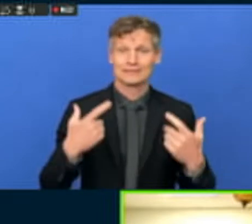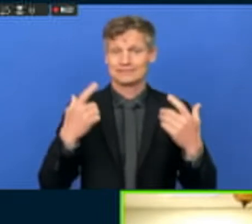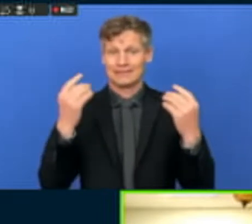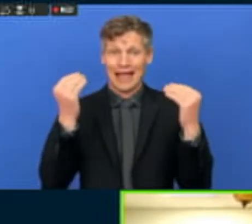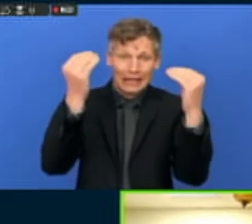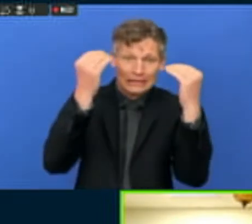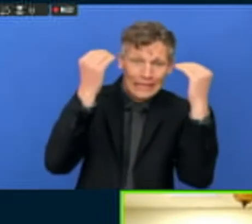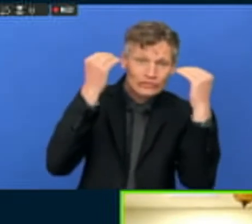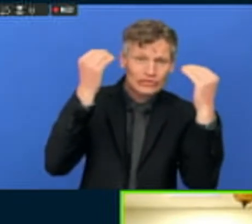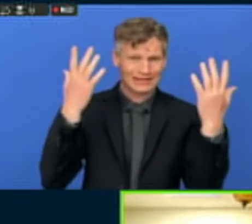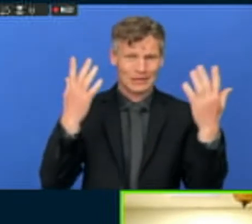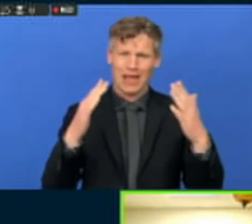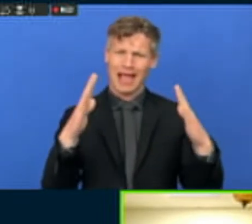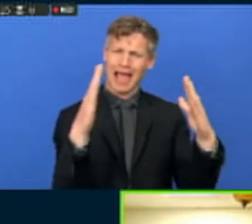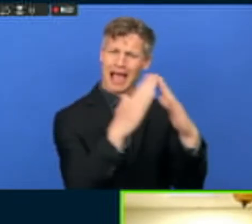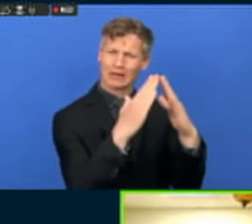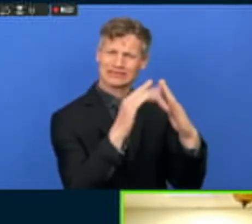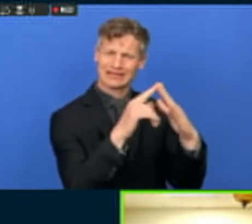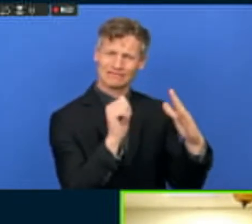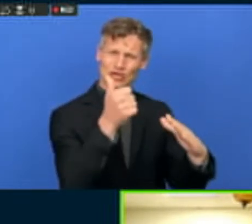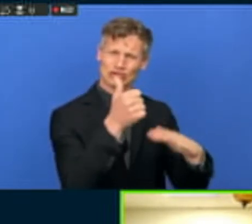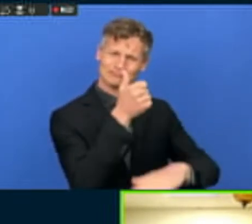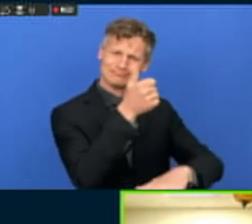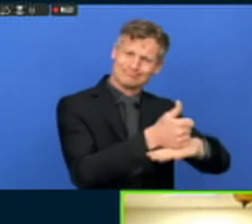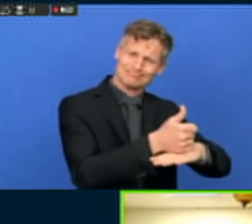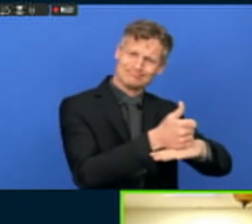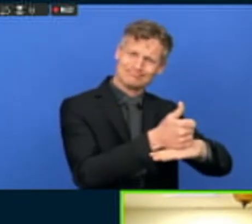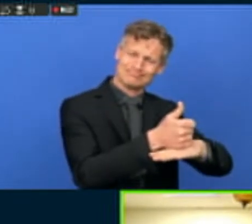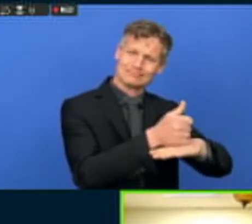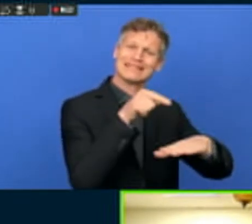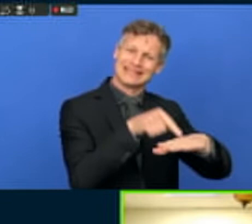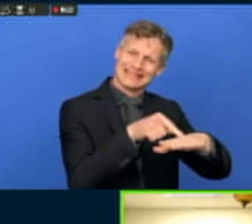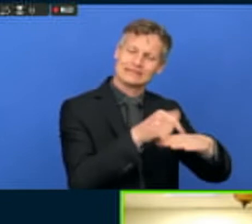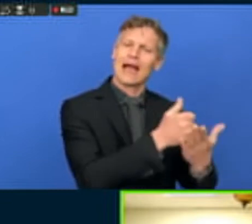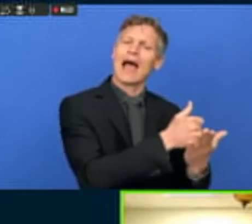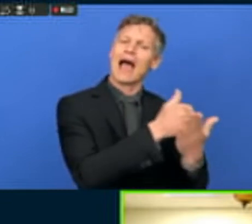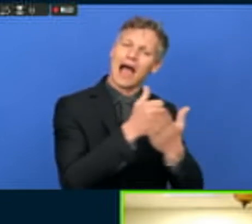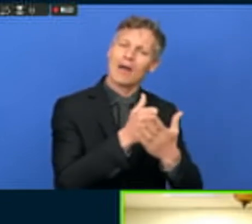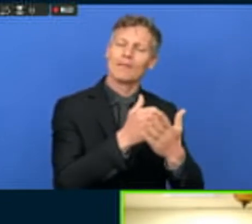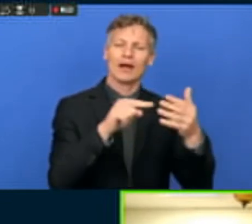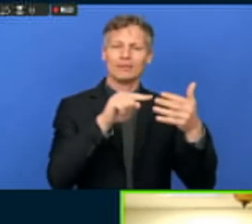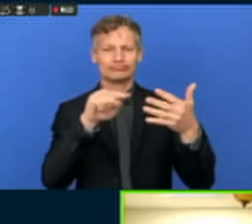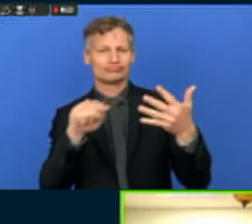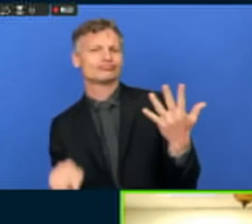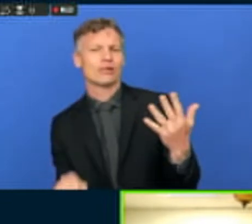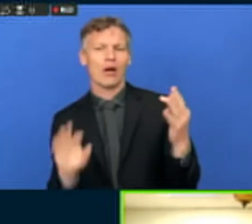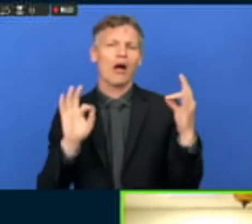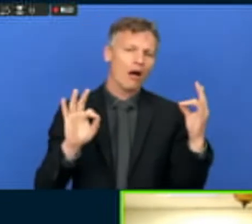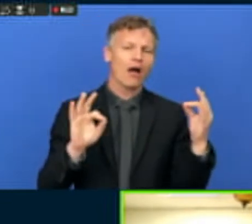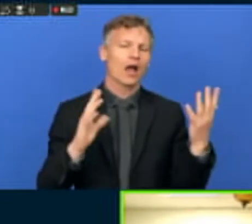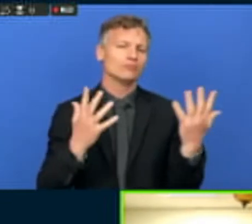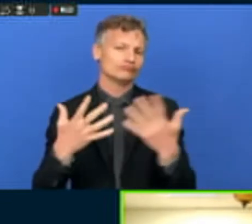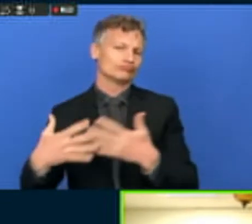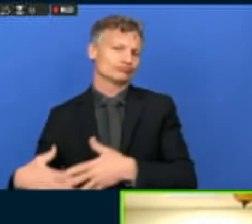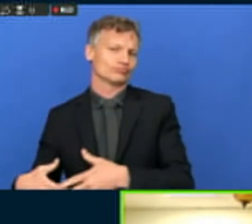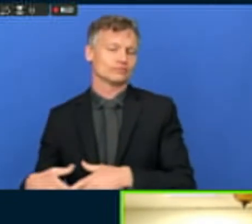element of social protection to achieve the global agendas. Second is related to